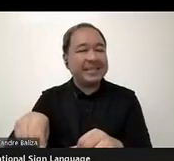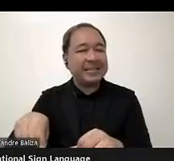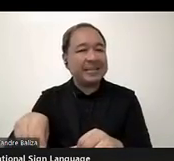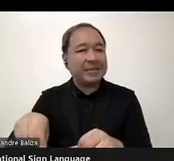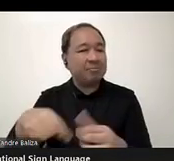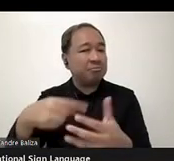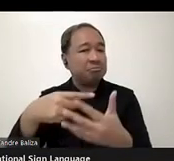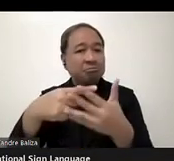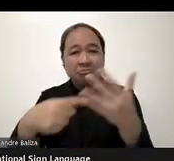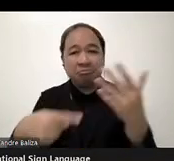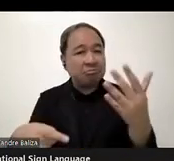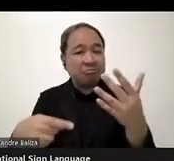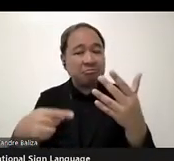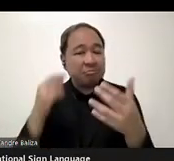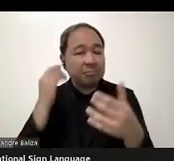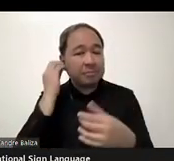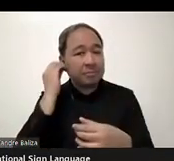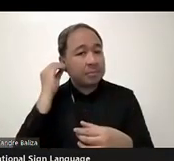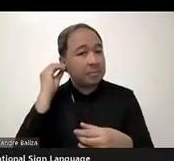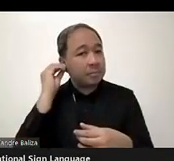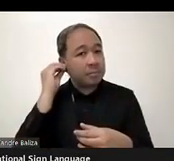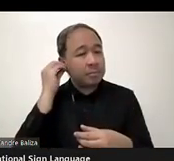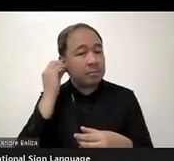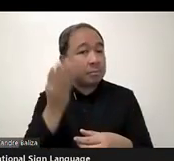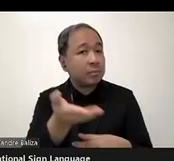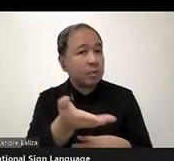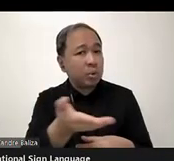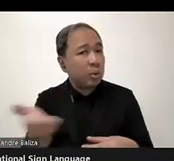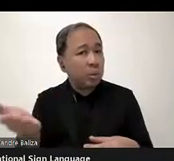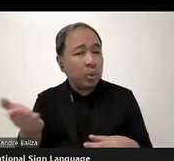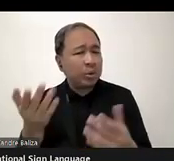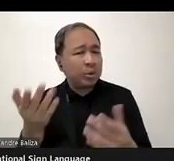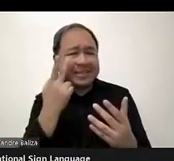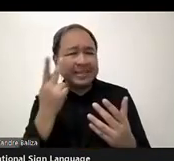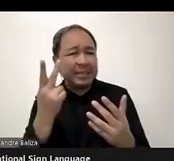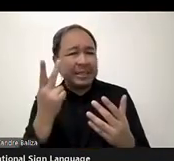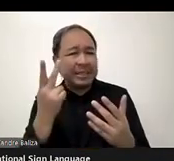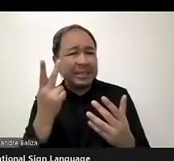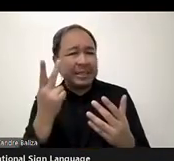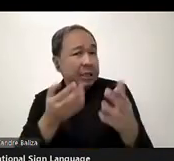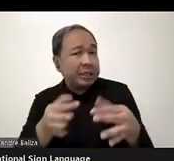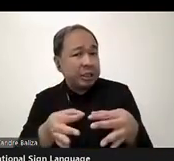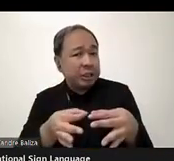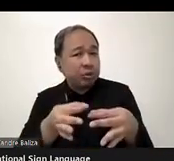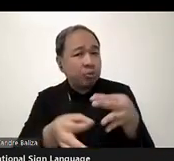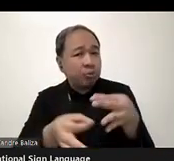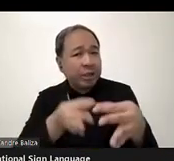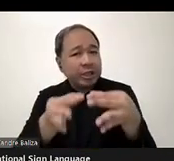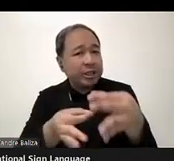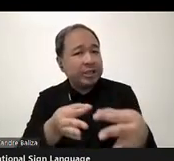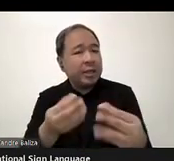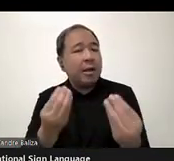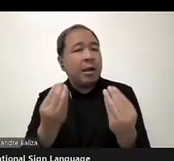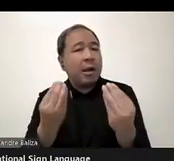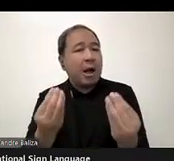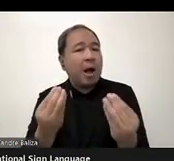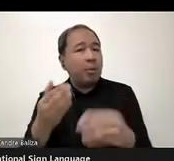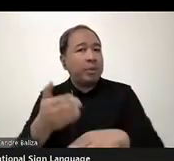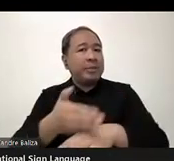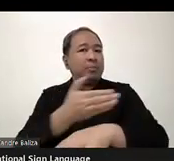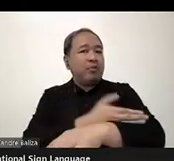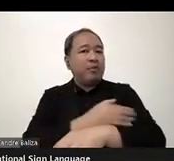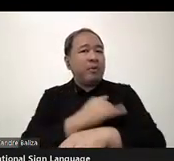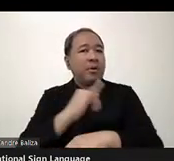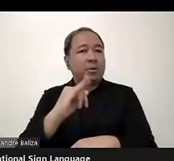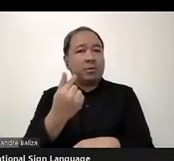any strategies to, uh, improve IGF? Yeah. yeah.